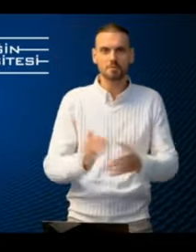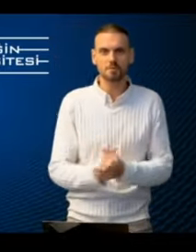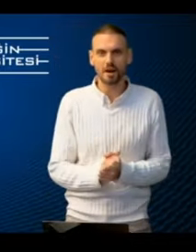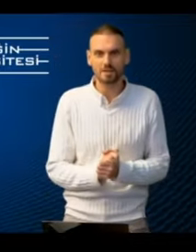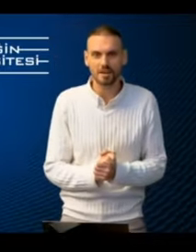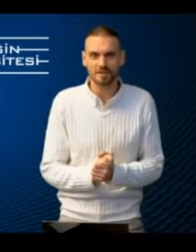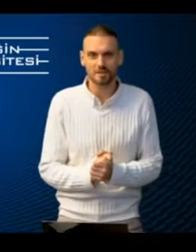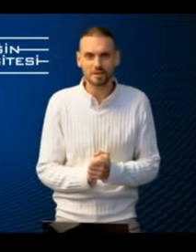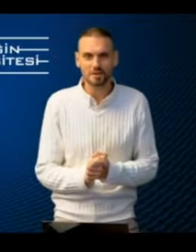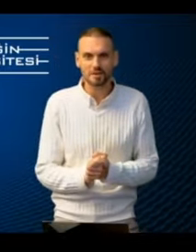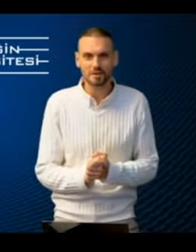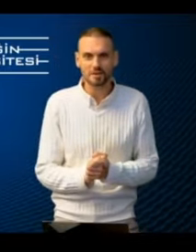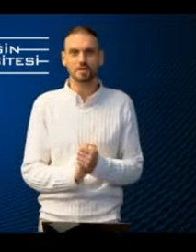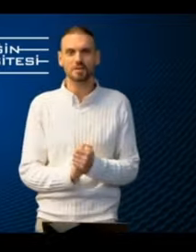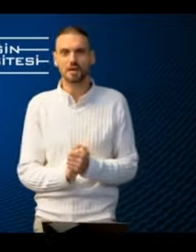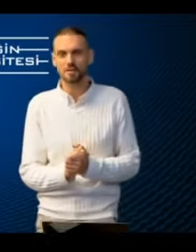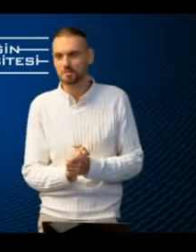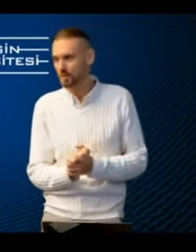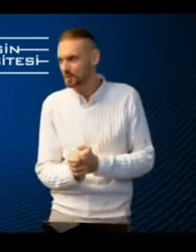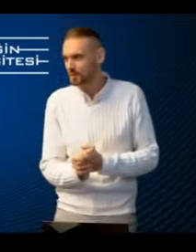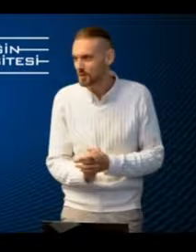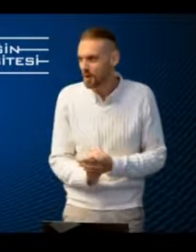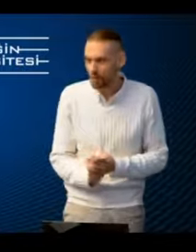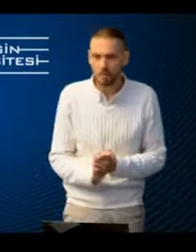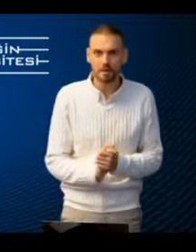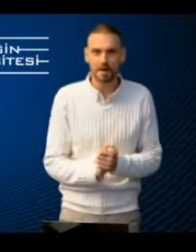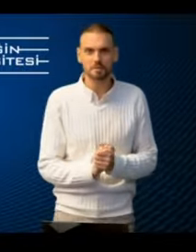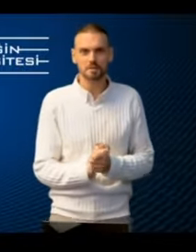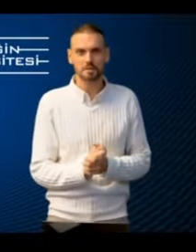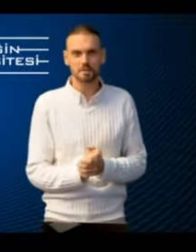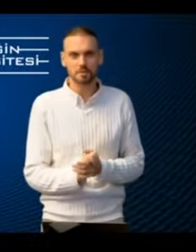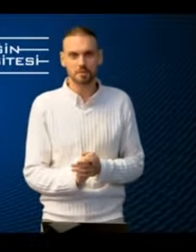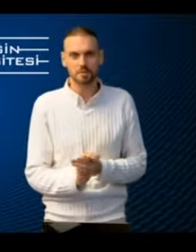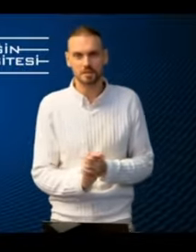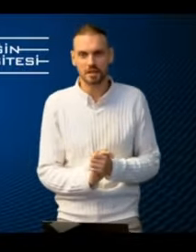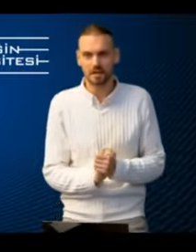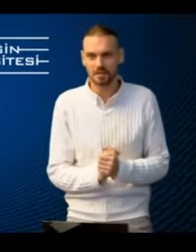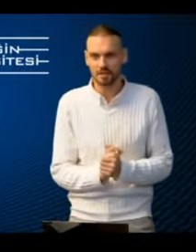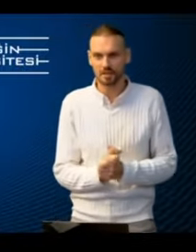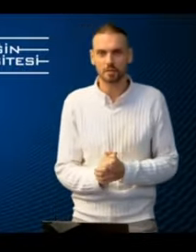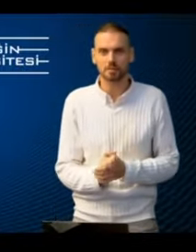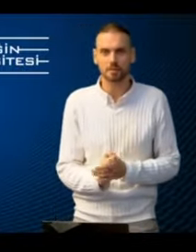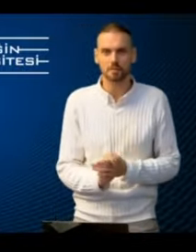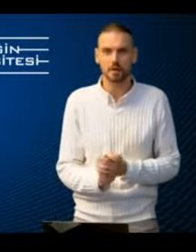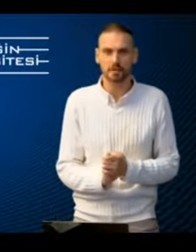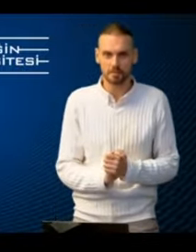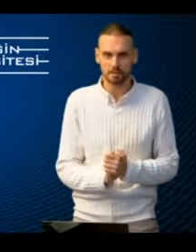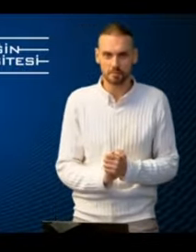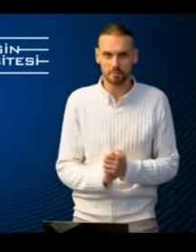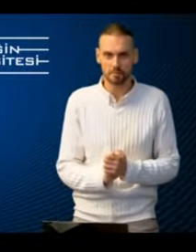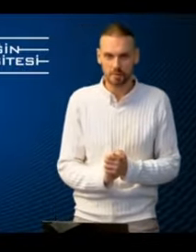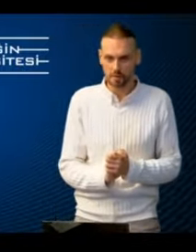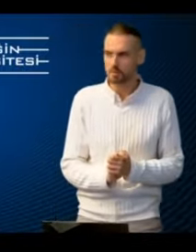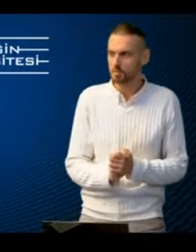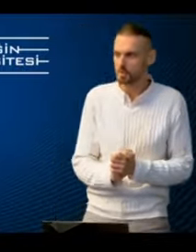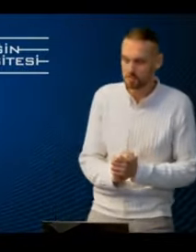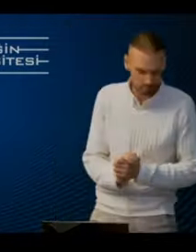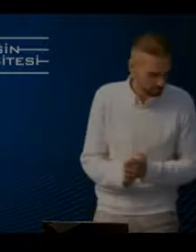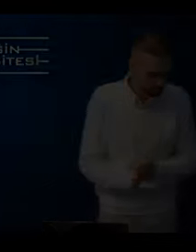either as learners of in cloudy modules or perhaps as contributors and helping us pilot them thank you very much